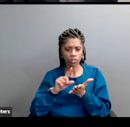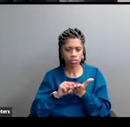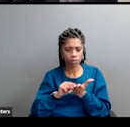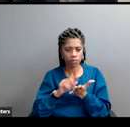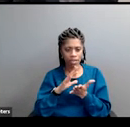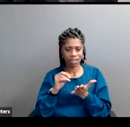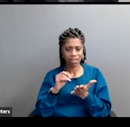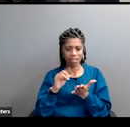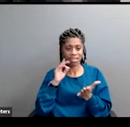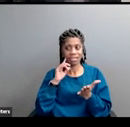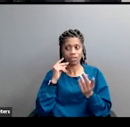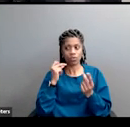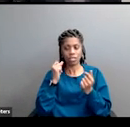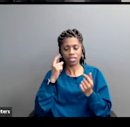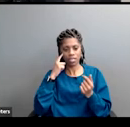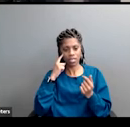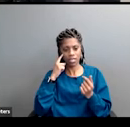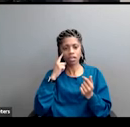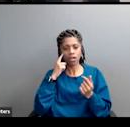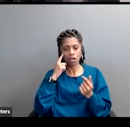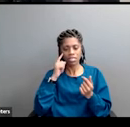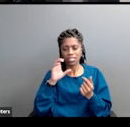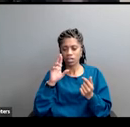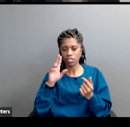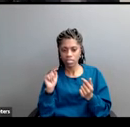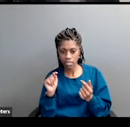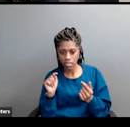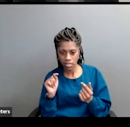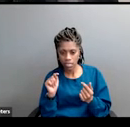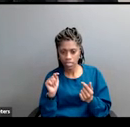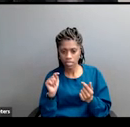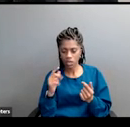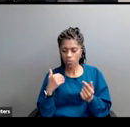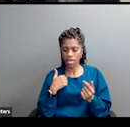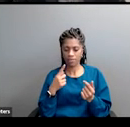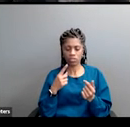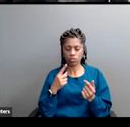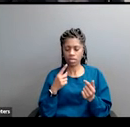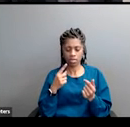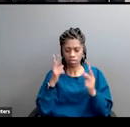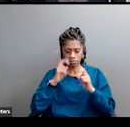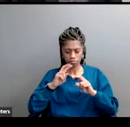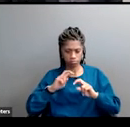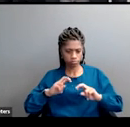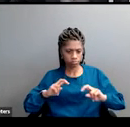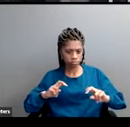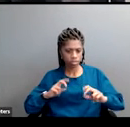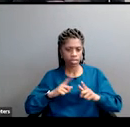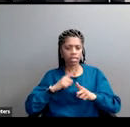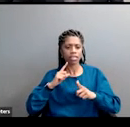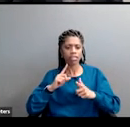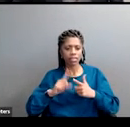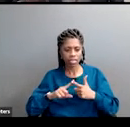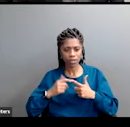term from reality and recodified to annex the entire range of cultural constructions.